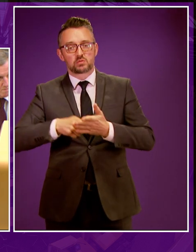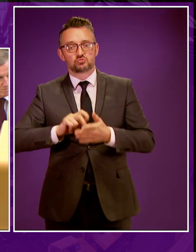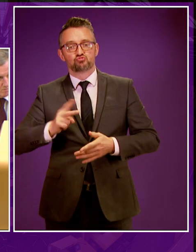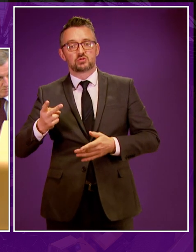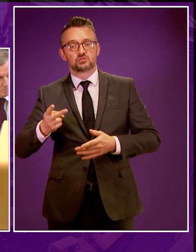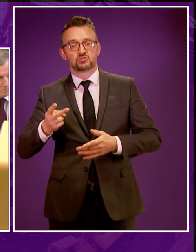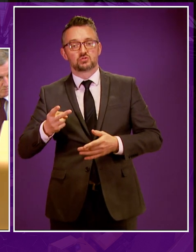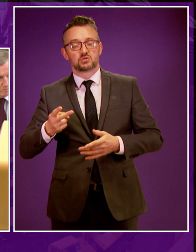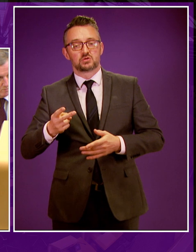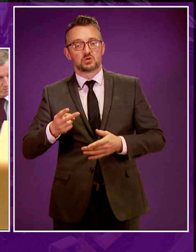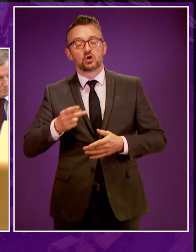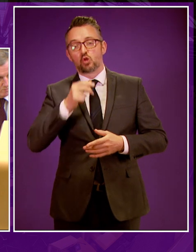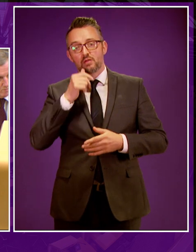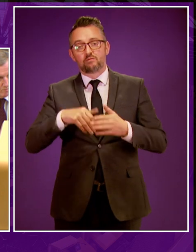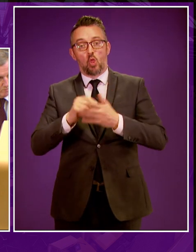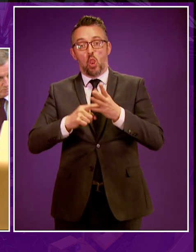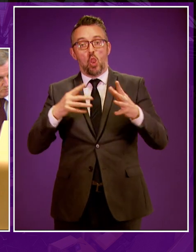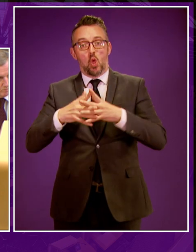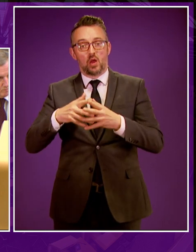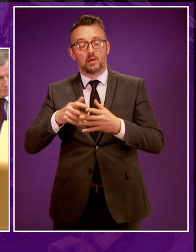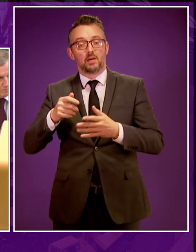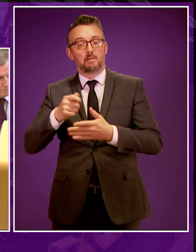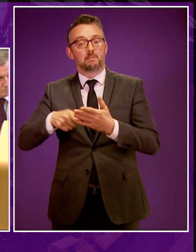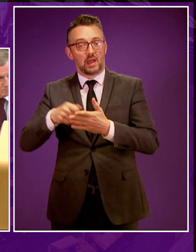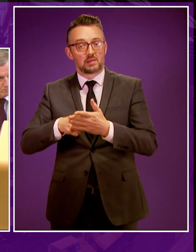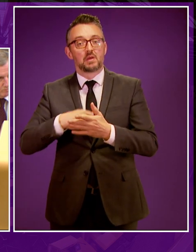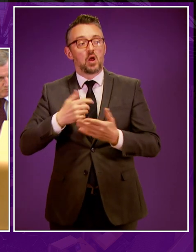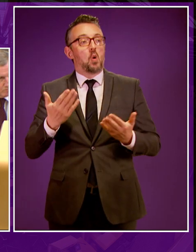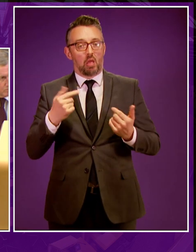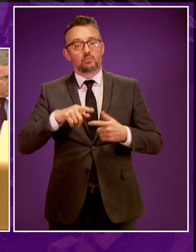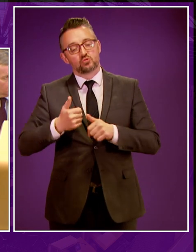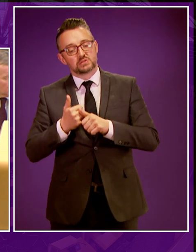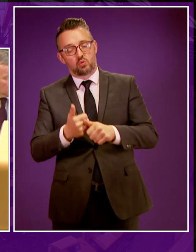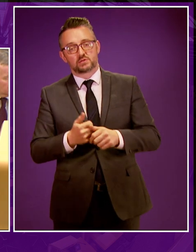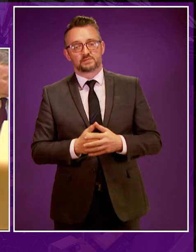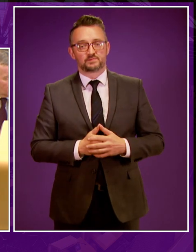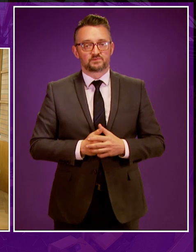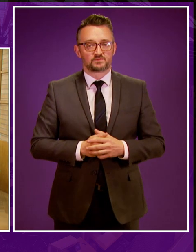of a legislative ban, but nevertheless, very welcome and something we are pleased to support.